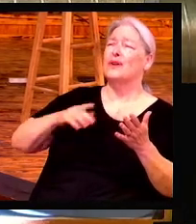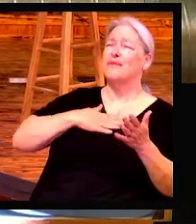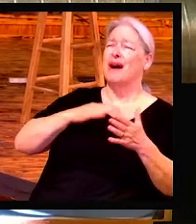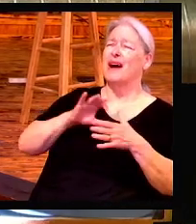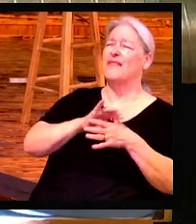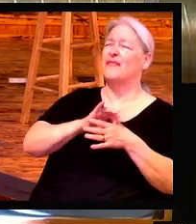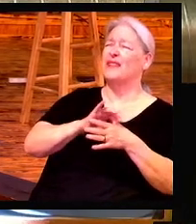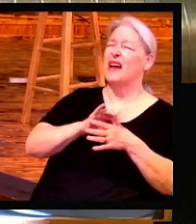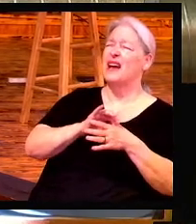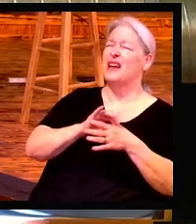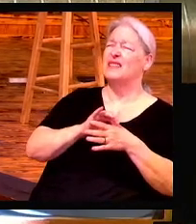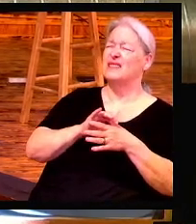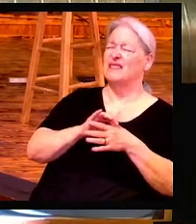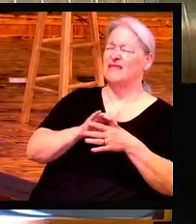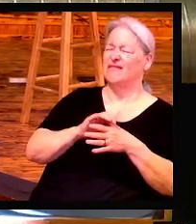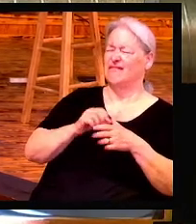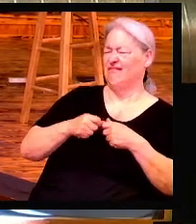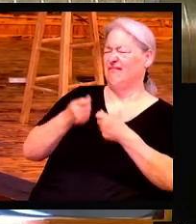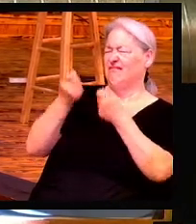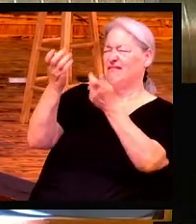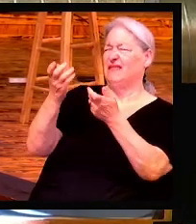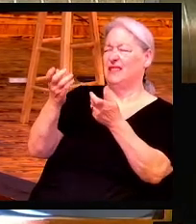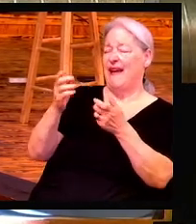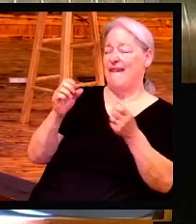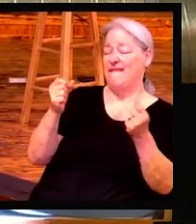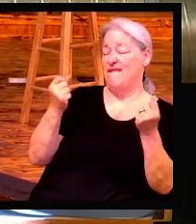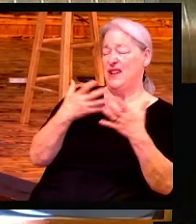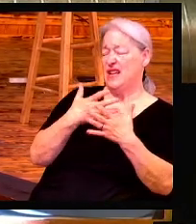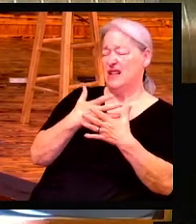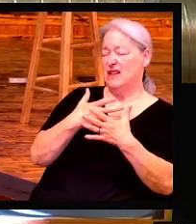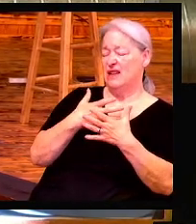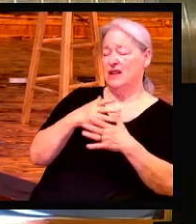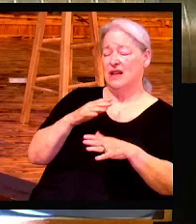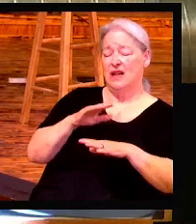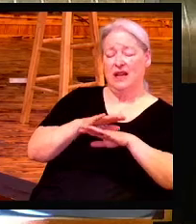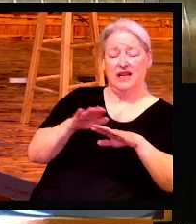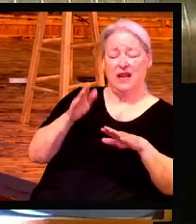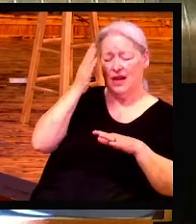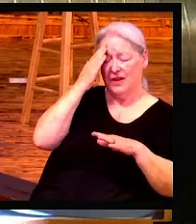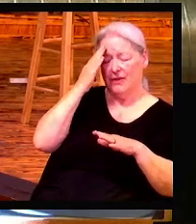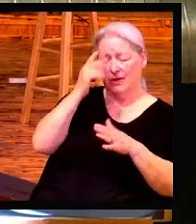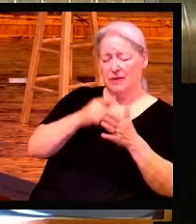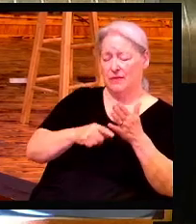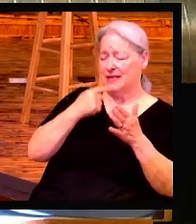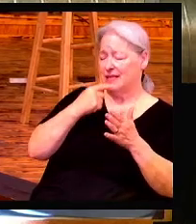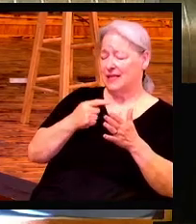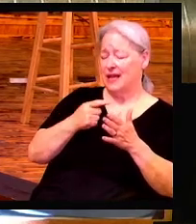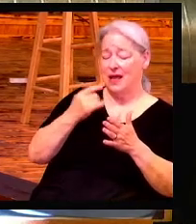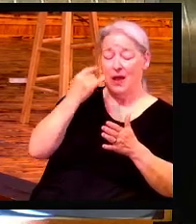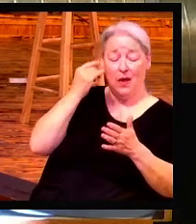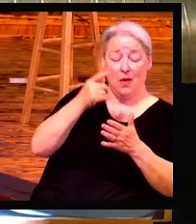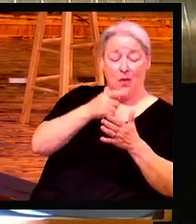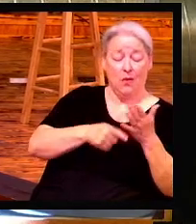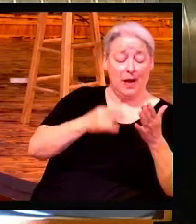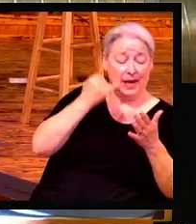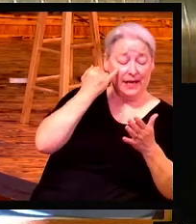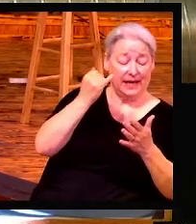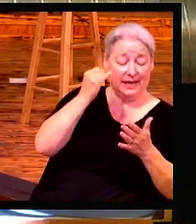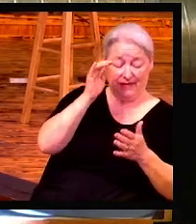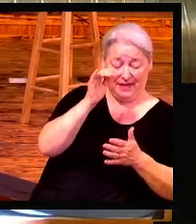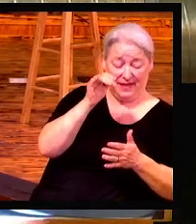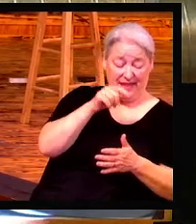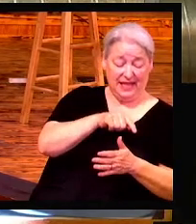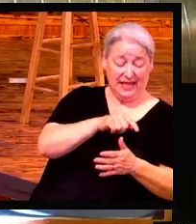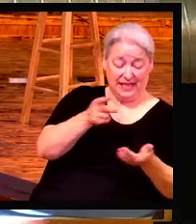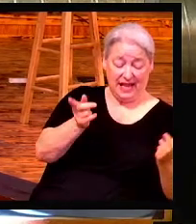Fear of not knowing what to say or not knowing what to do. What if this happens? What if that happens? Lord, I just give you all that junk. You